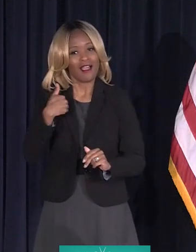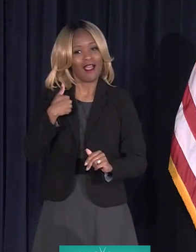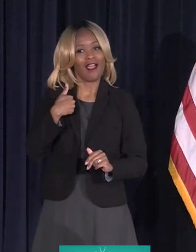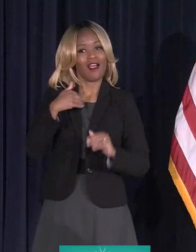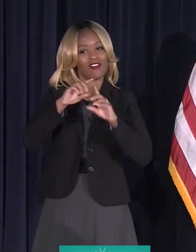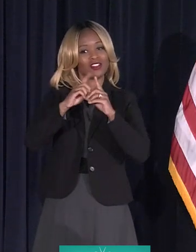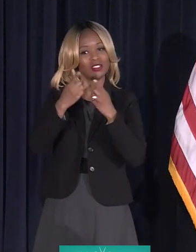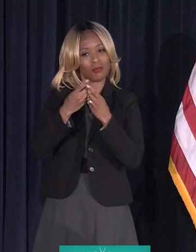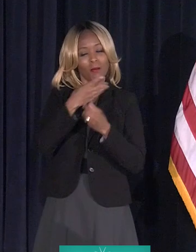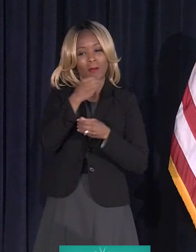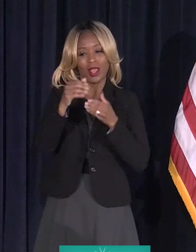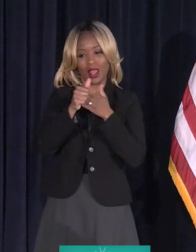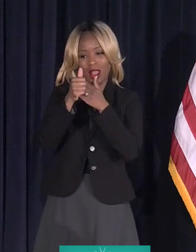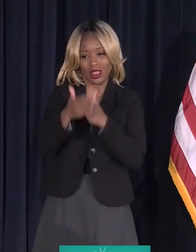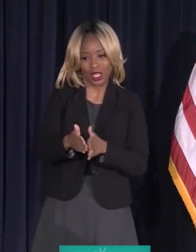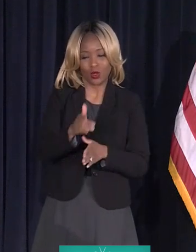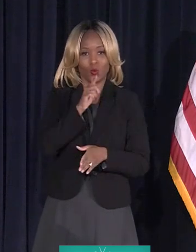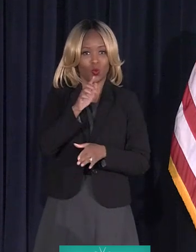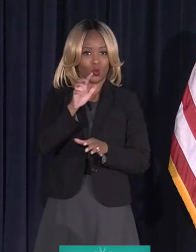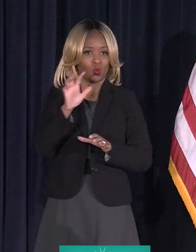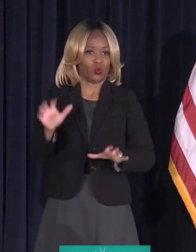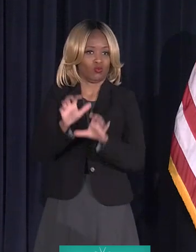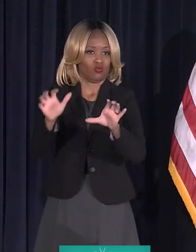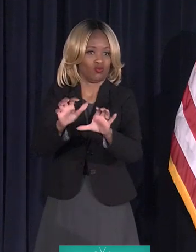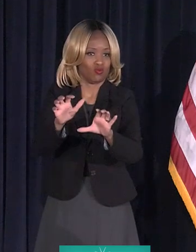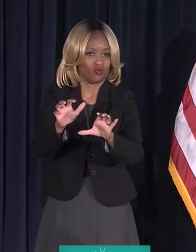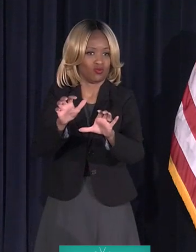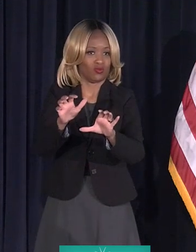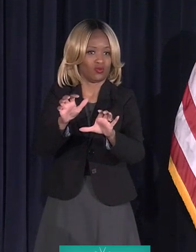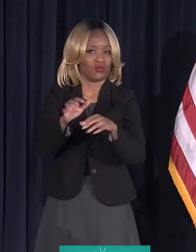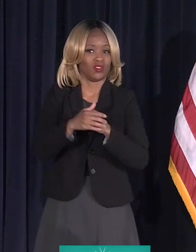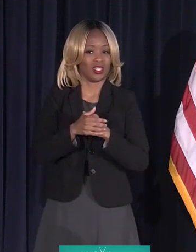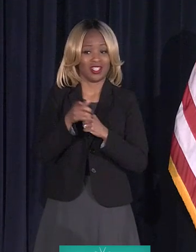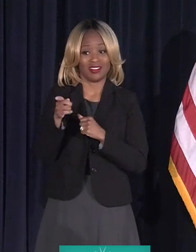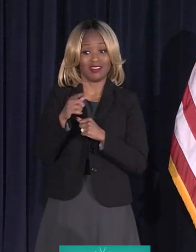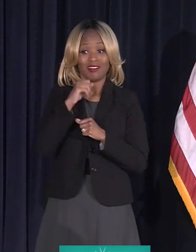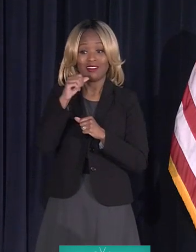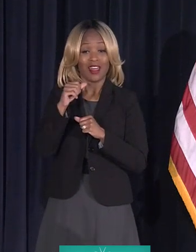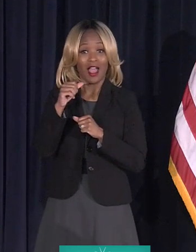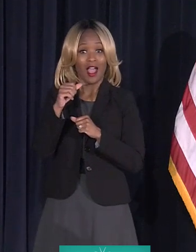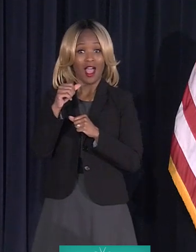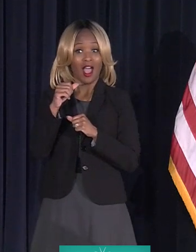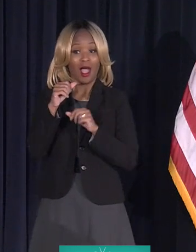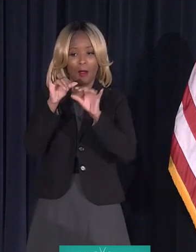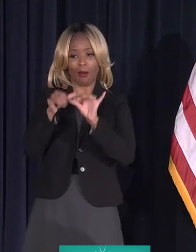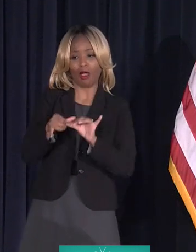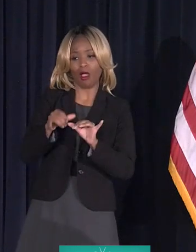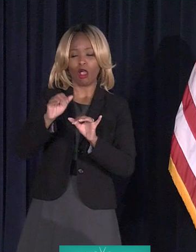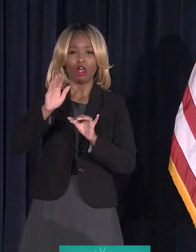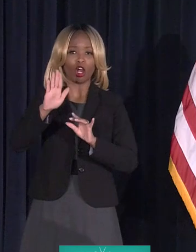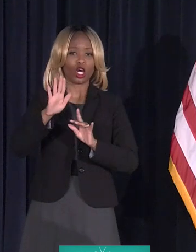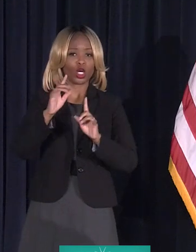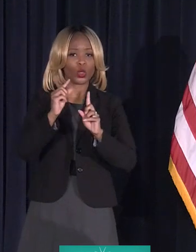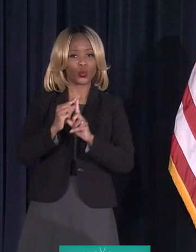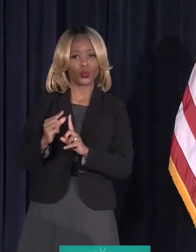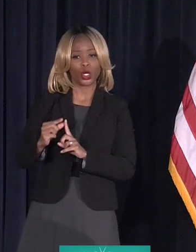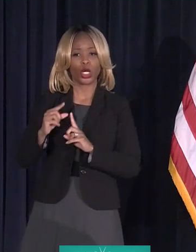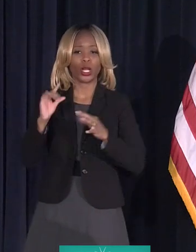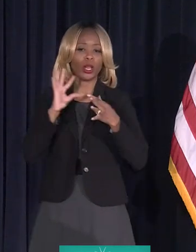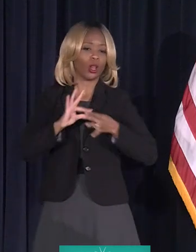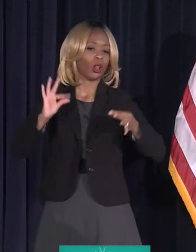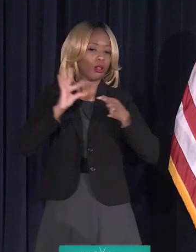and a leader who does that. And she isn't measured on the quality of her rhetoric. She produces